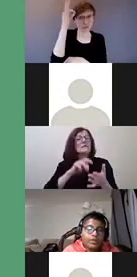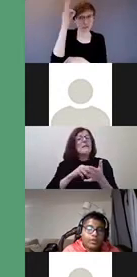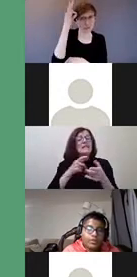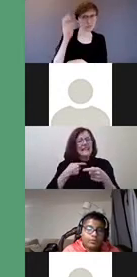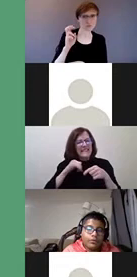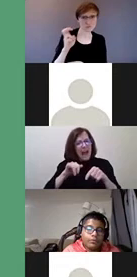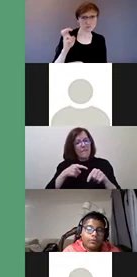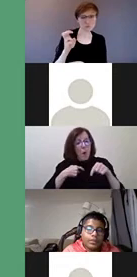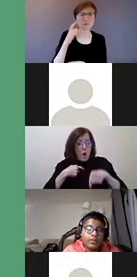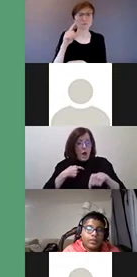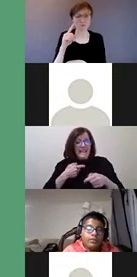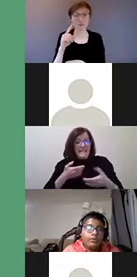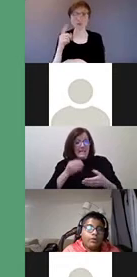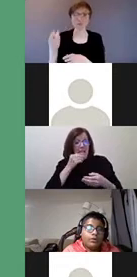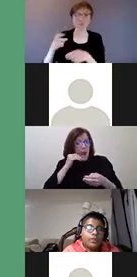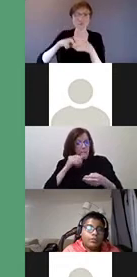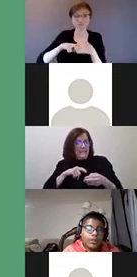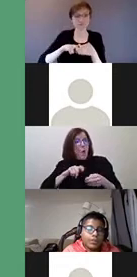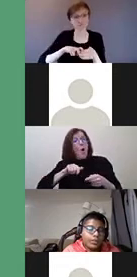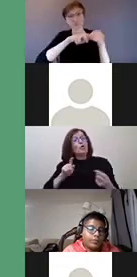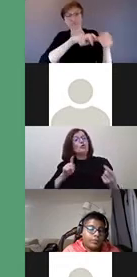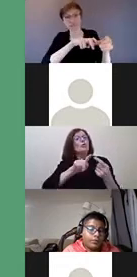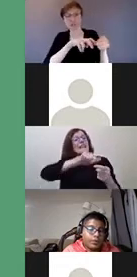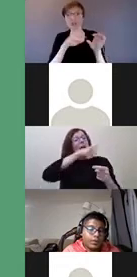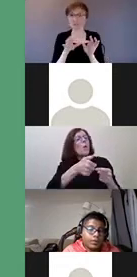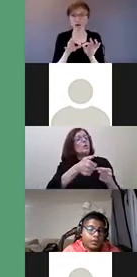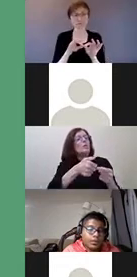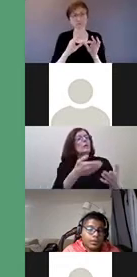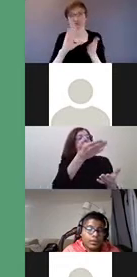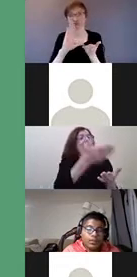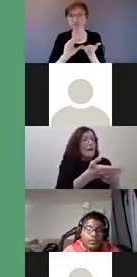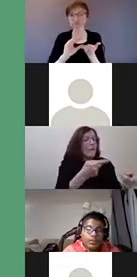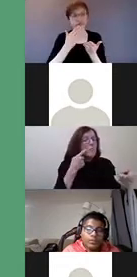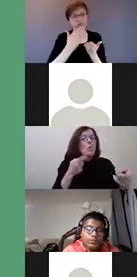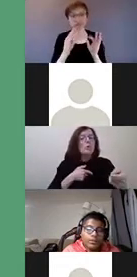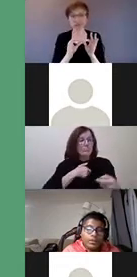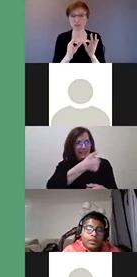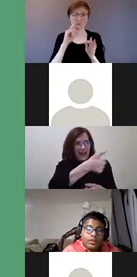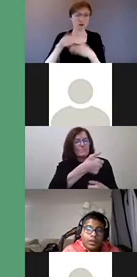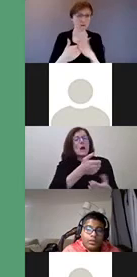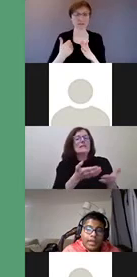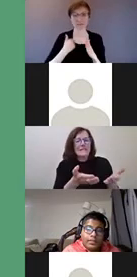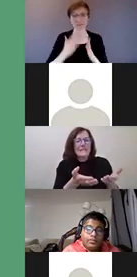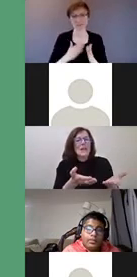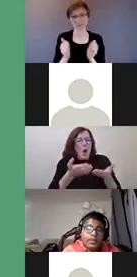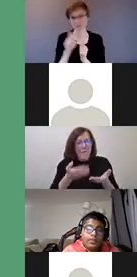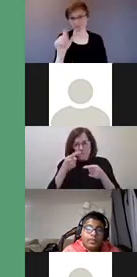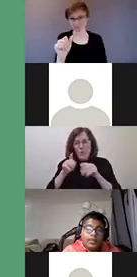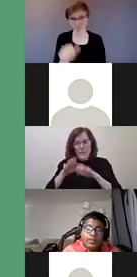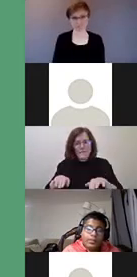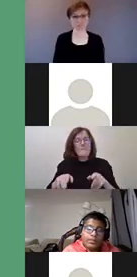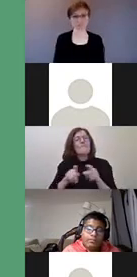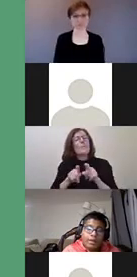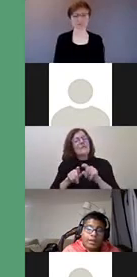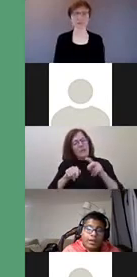transportation at an affordable rate for all disabled Canadian individuals. Secondly, a disabled child's access to education